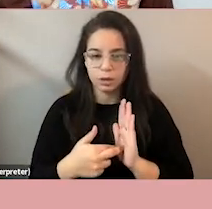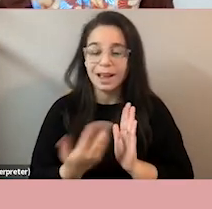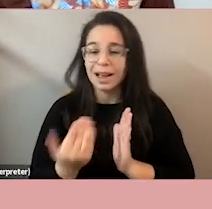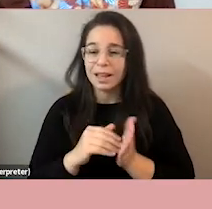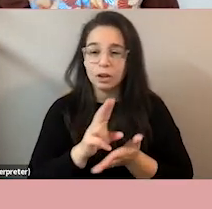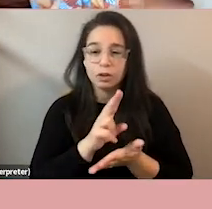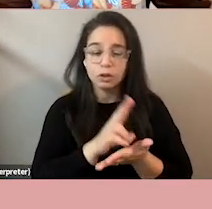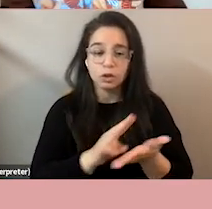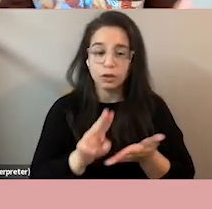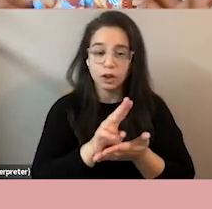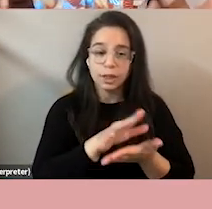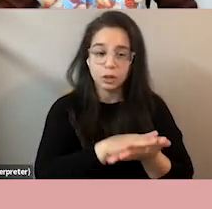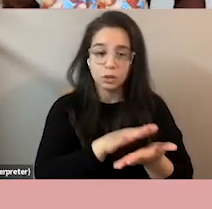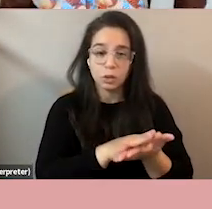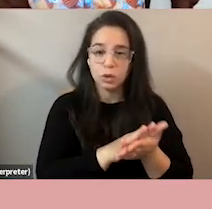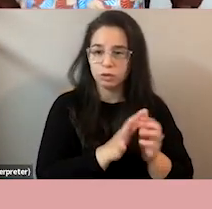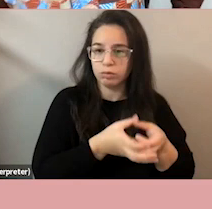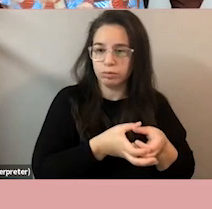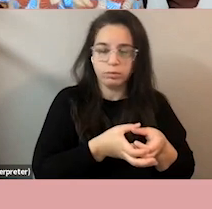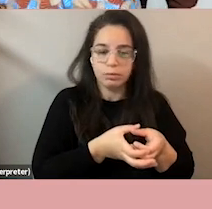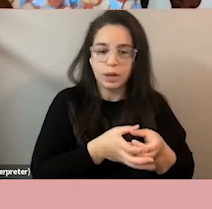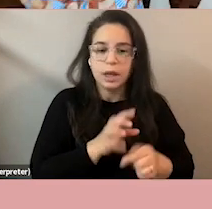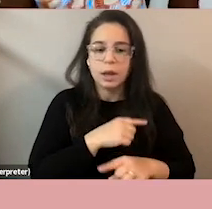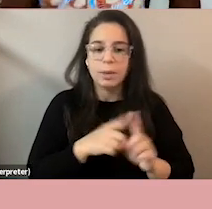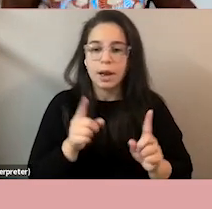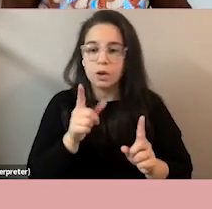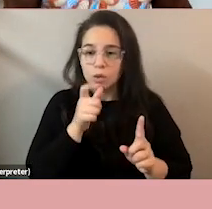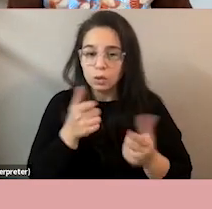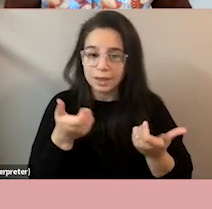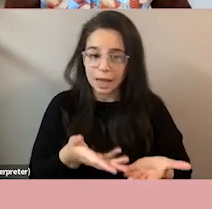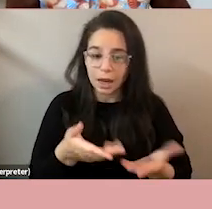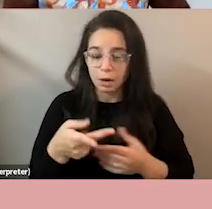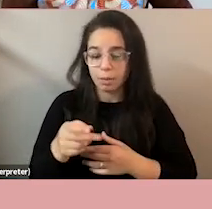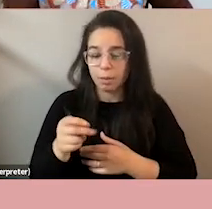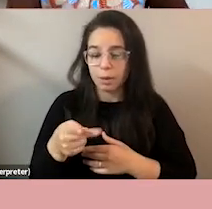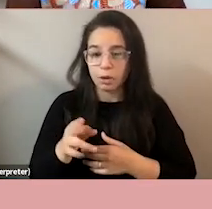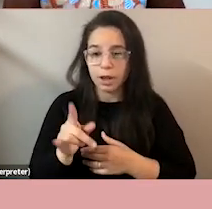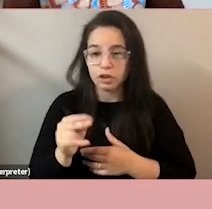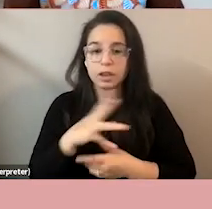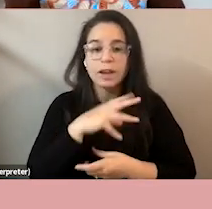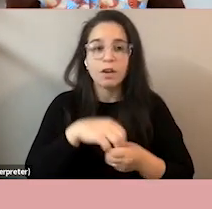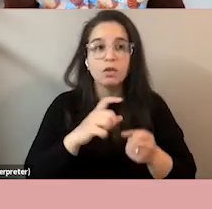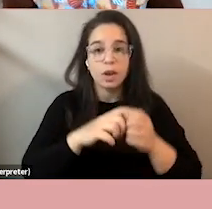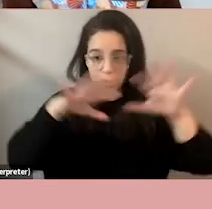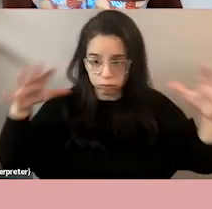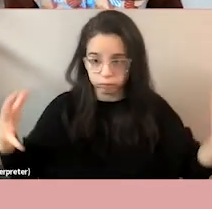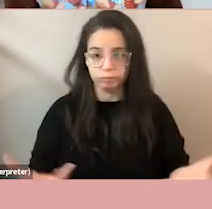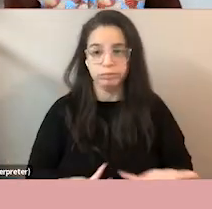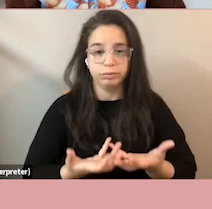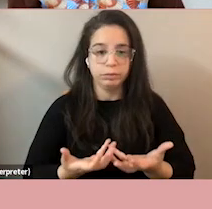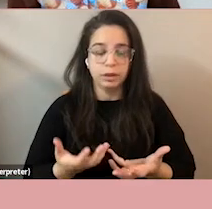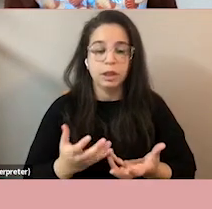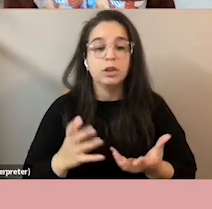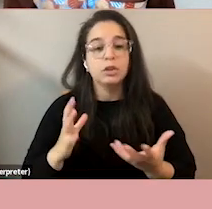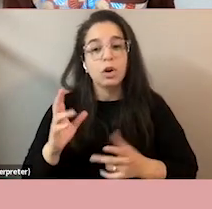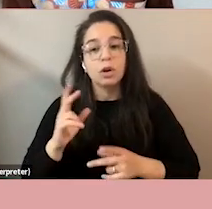but uh the population within a university are also part of a diaspora and many people stem from many other